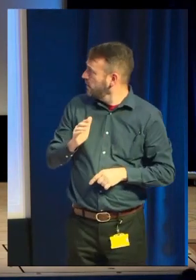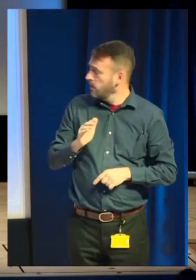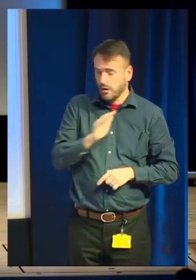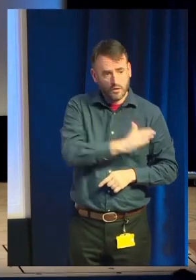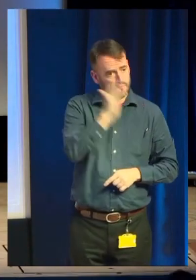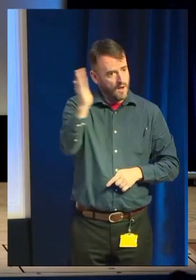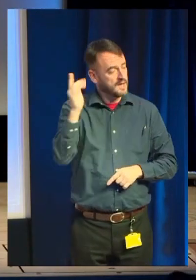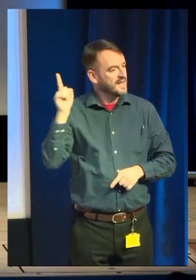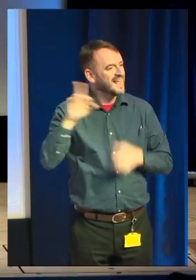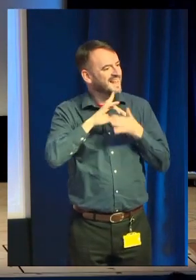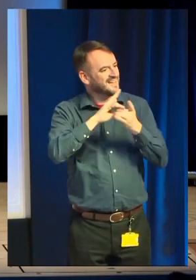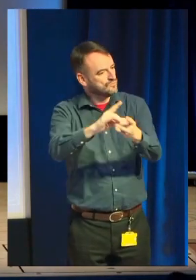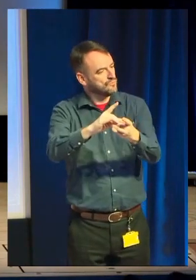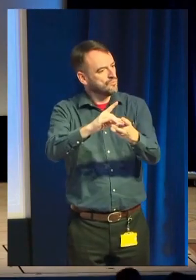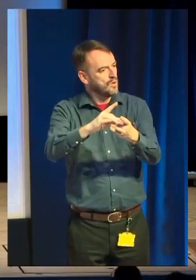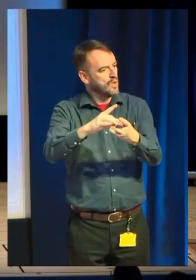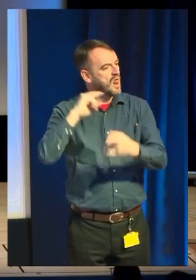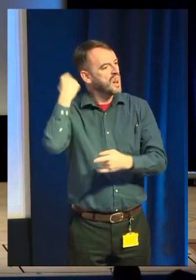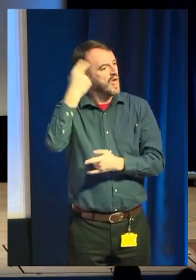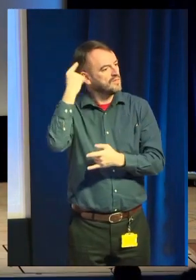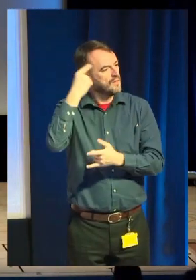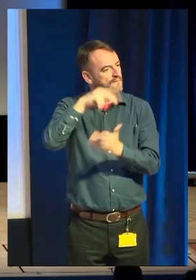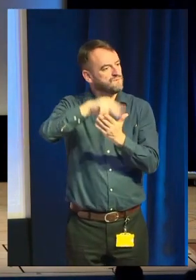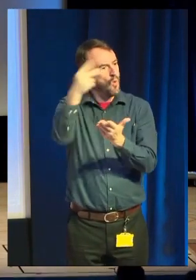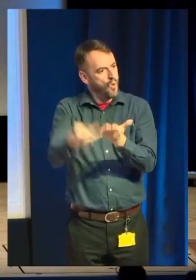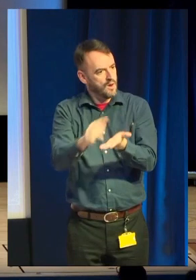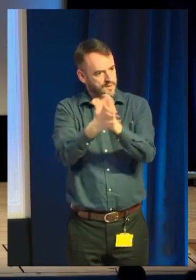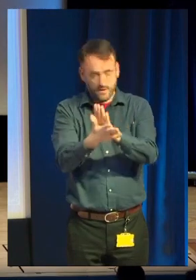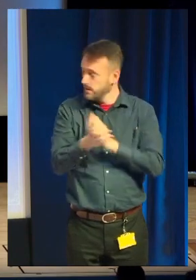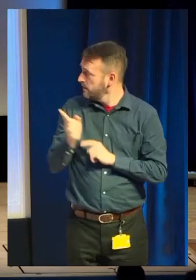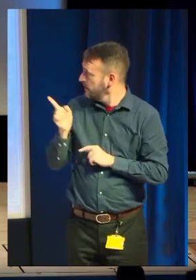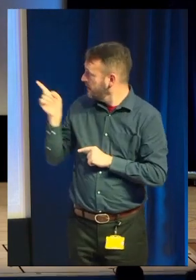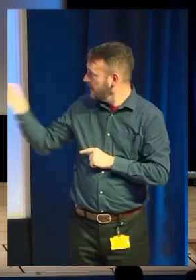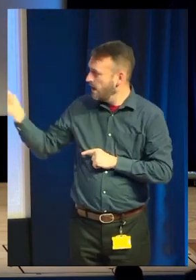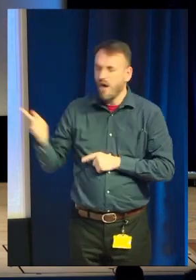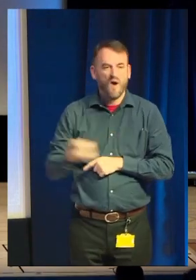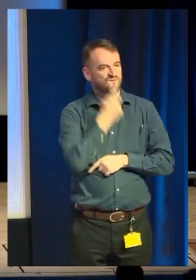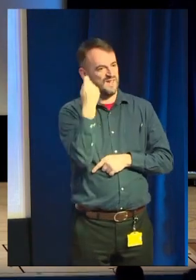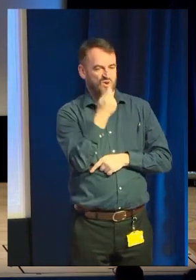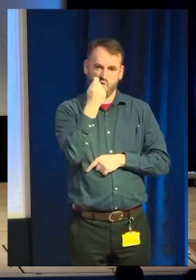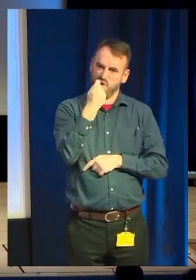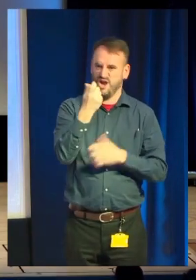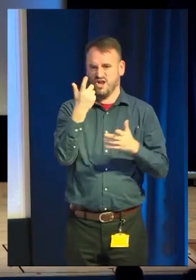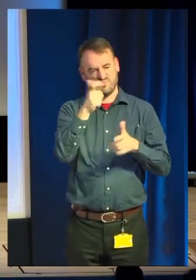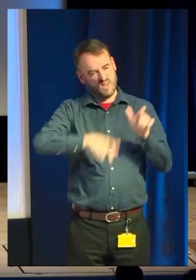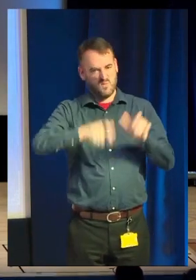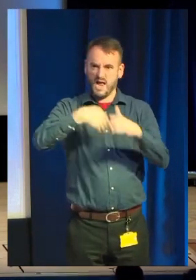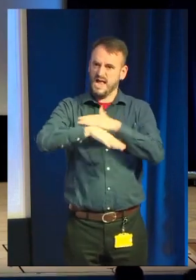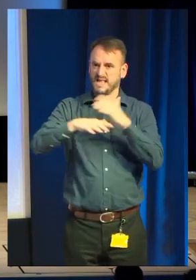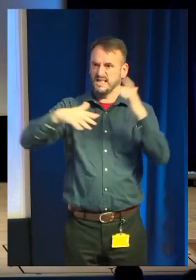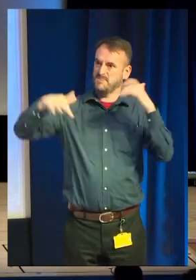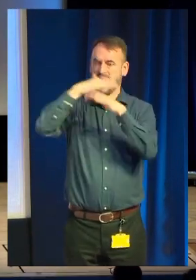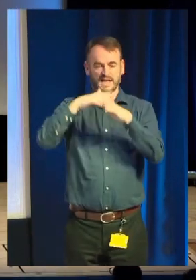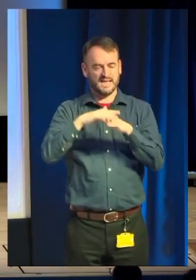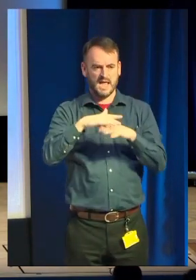so that's the image we use for our Kickstarter. It says, Victorians in space, what? Like, it's quite mysterious. But